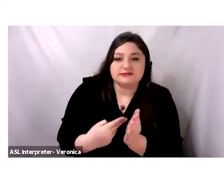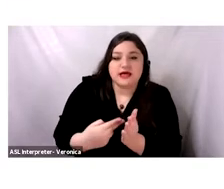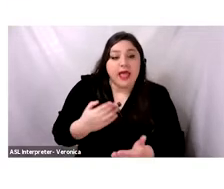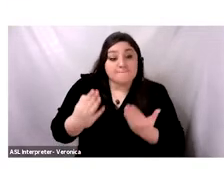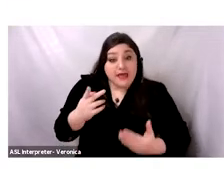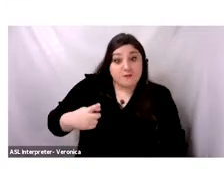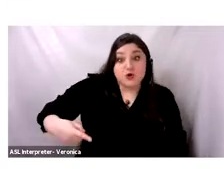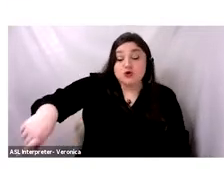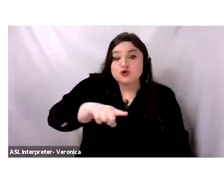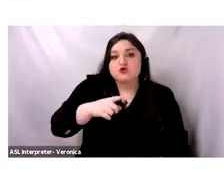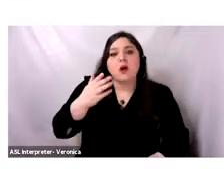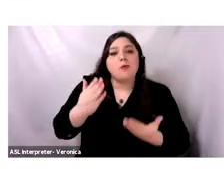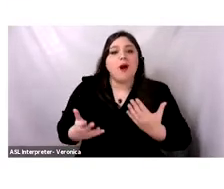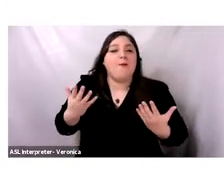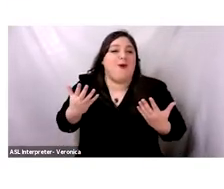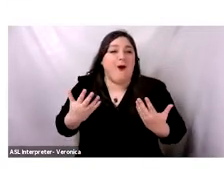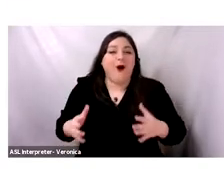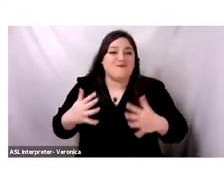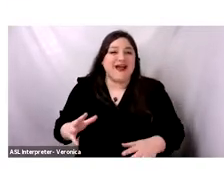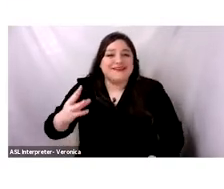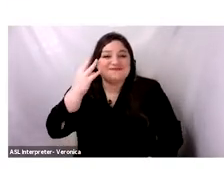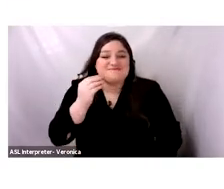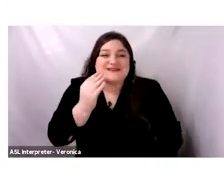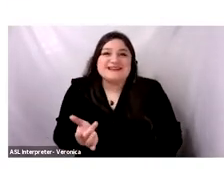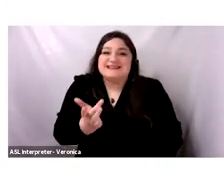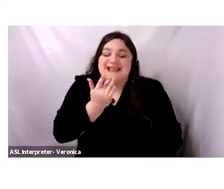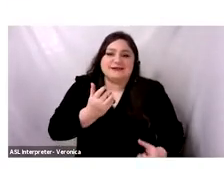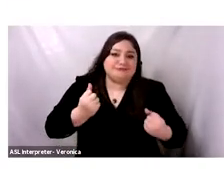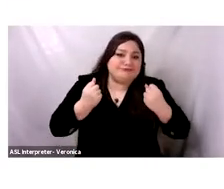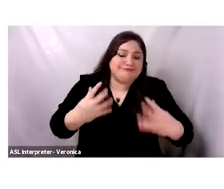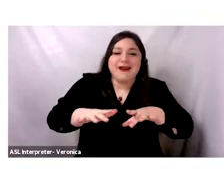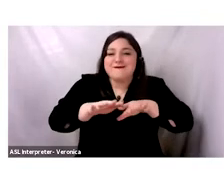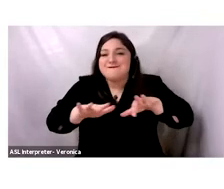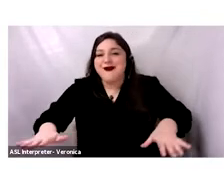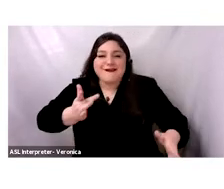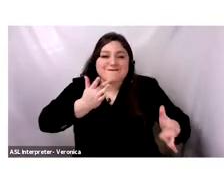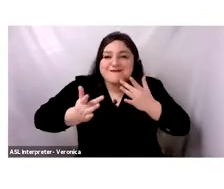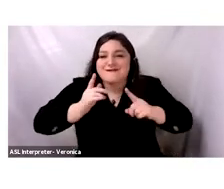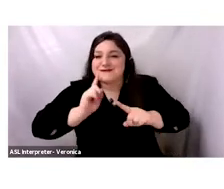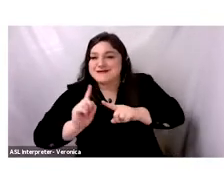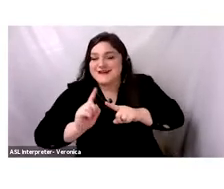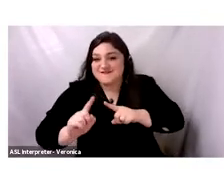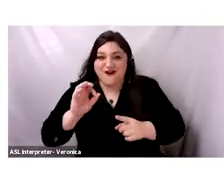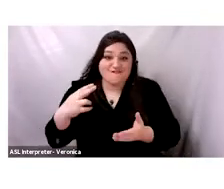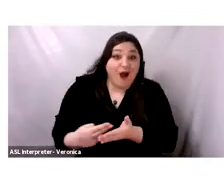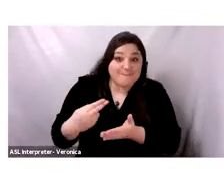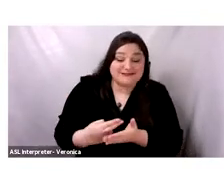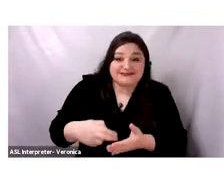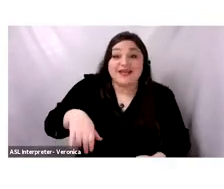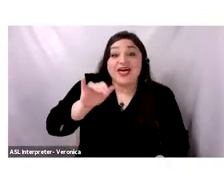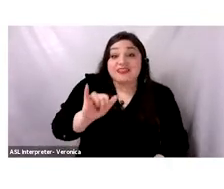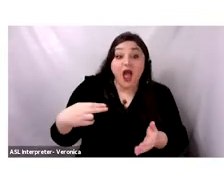had the chance to taste the many varieties of hummus. So hummus is not